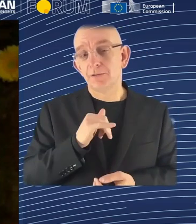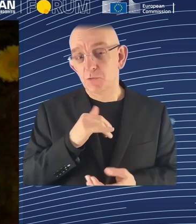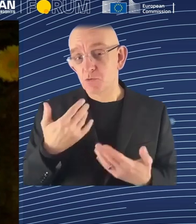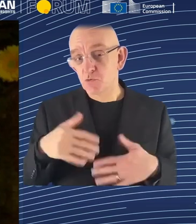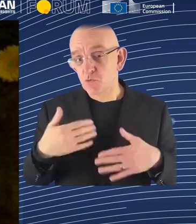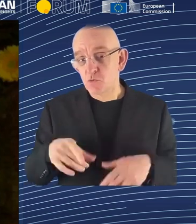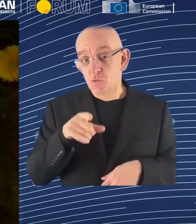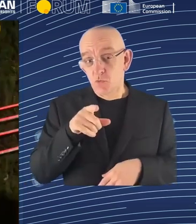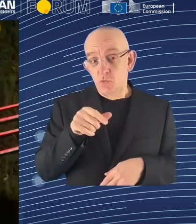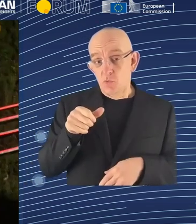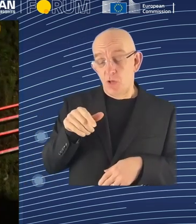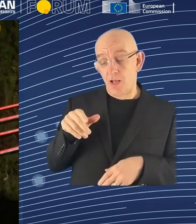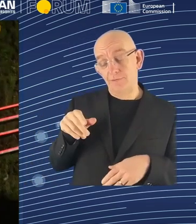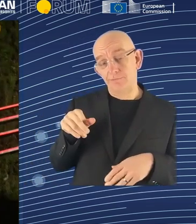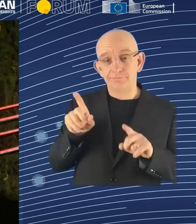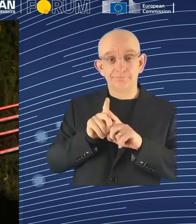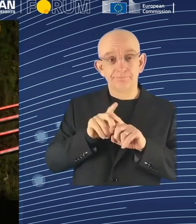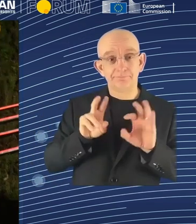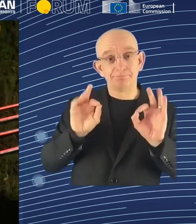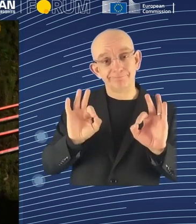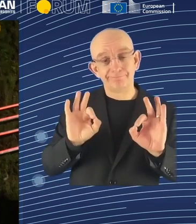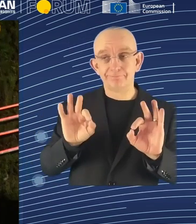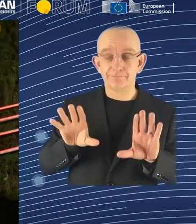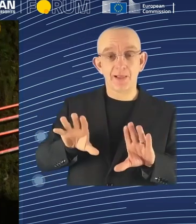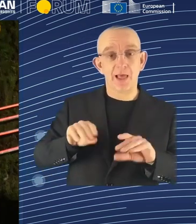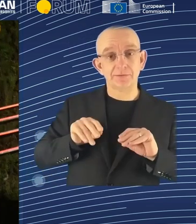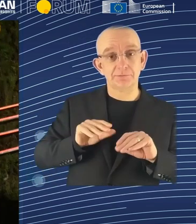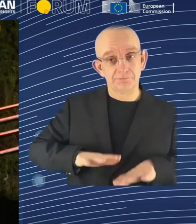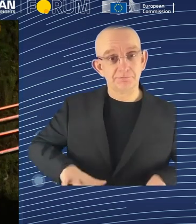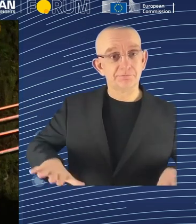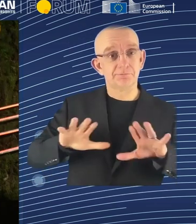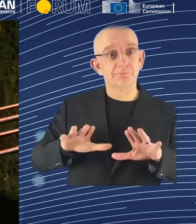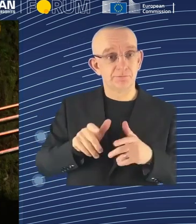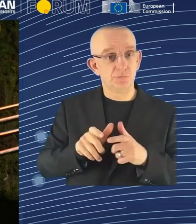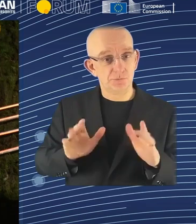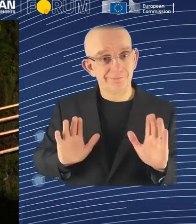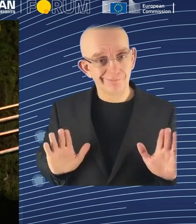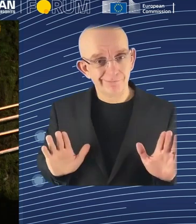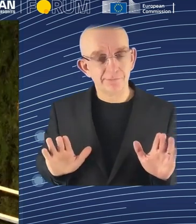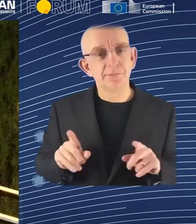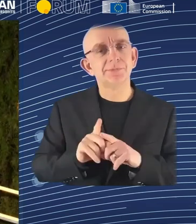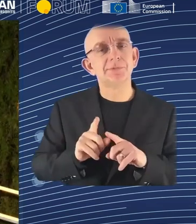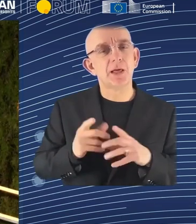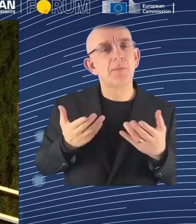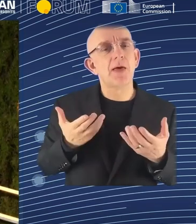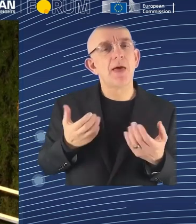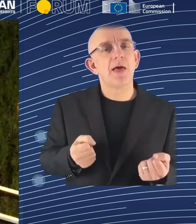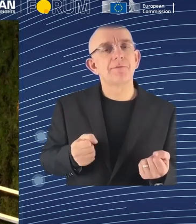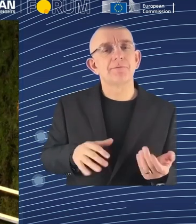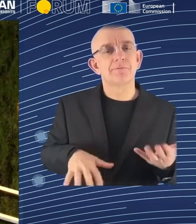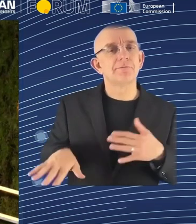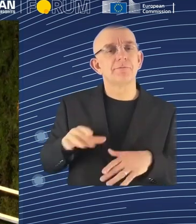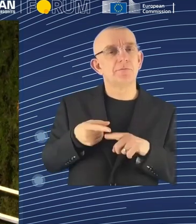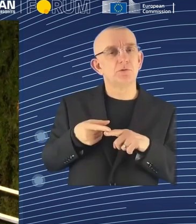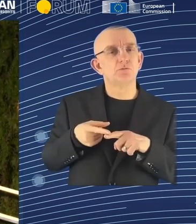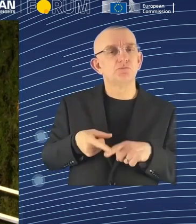company, yes. So yeah, again, the matter of trust as well, and understanding on who is making the calls and taking the decisions. That's brilliant. Thank you